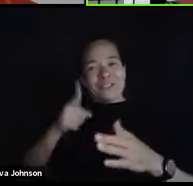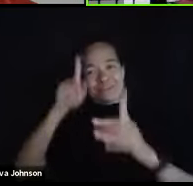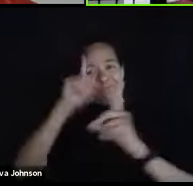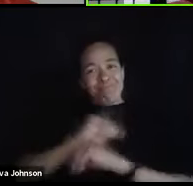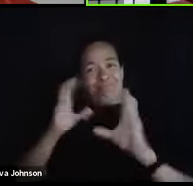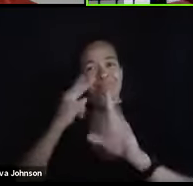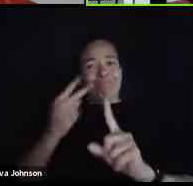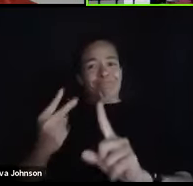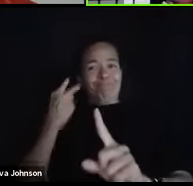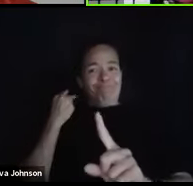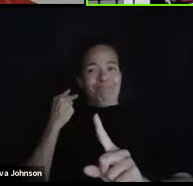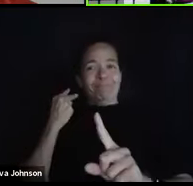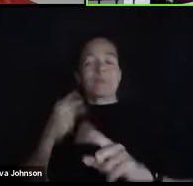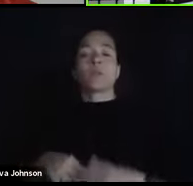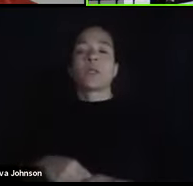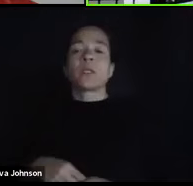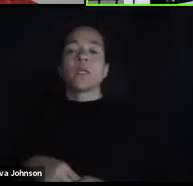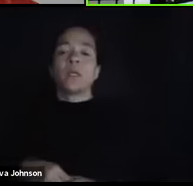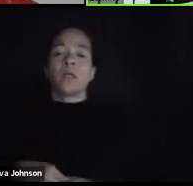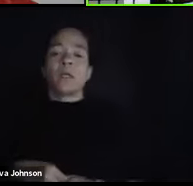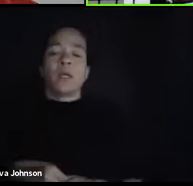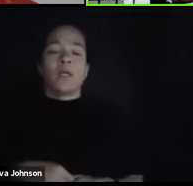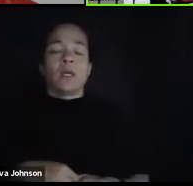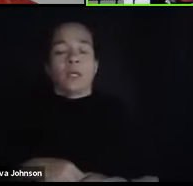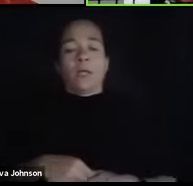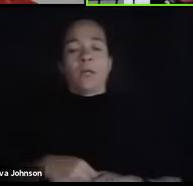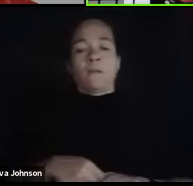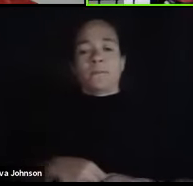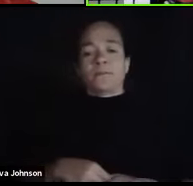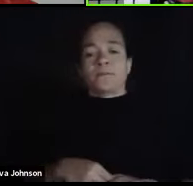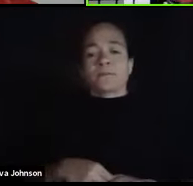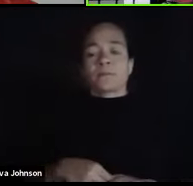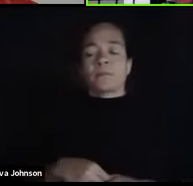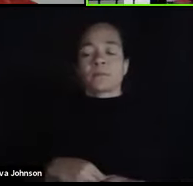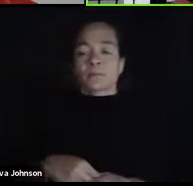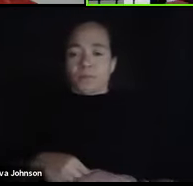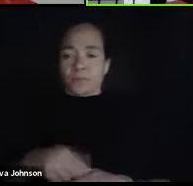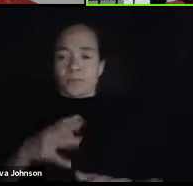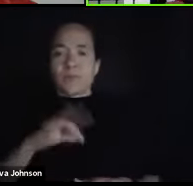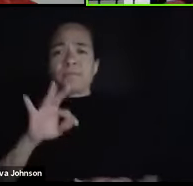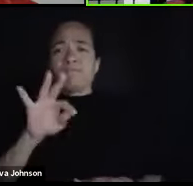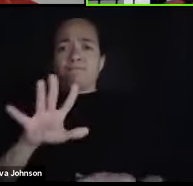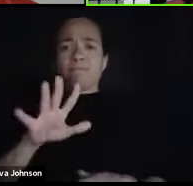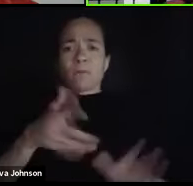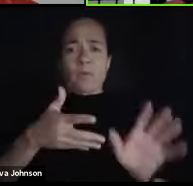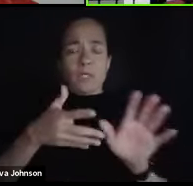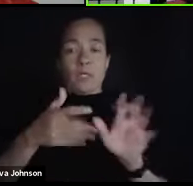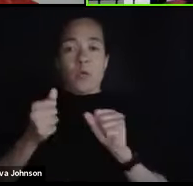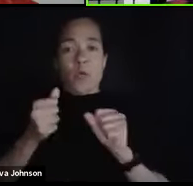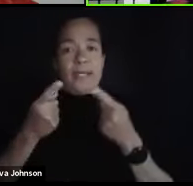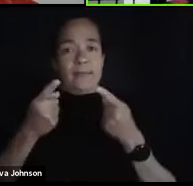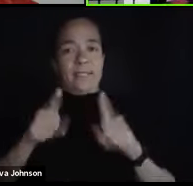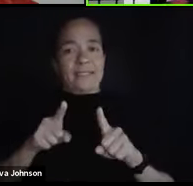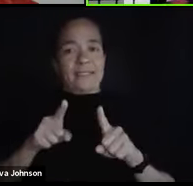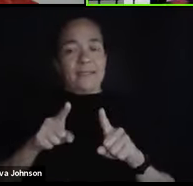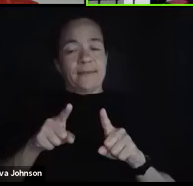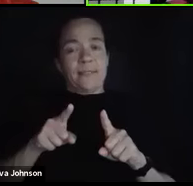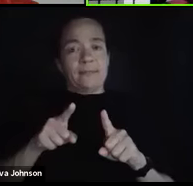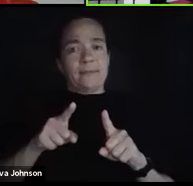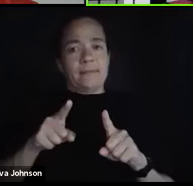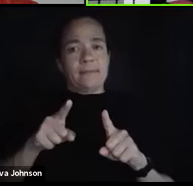a quick relay incident that happened in 2000,